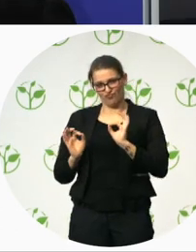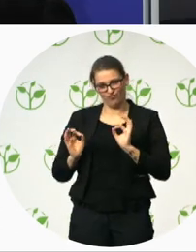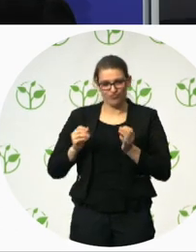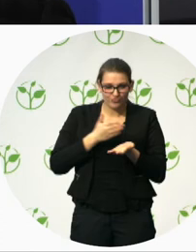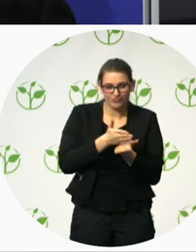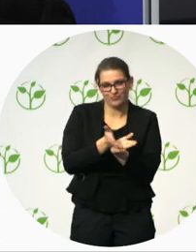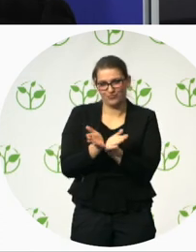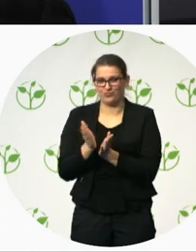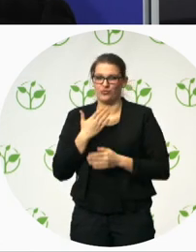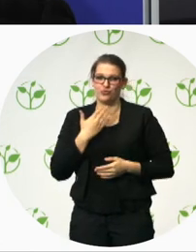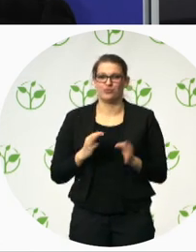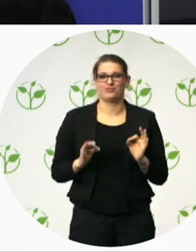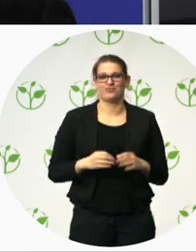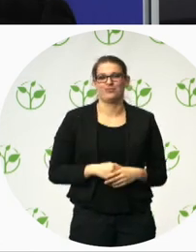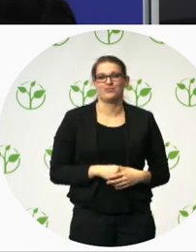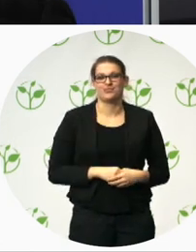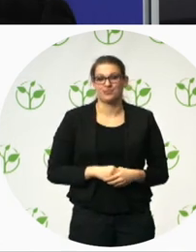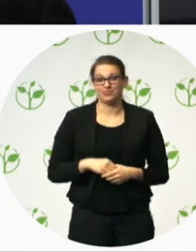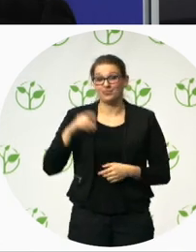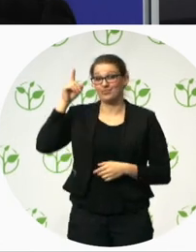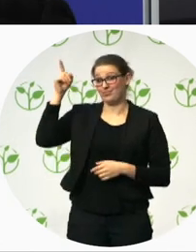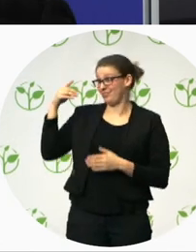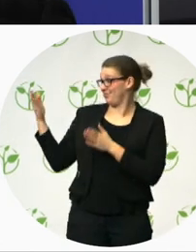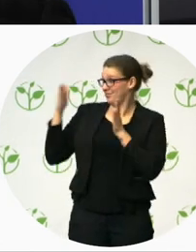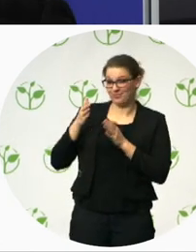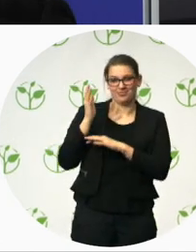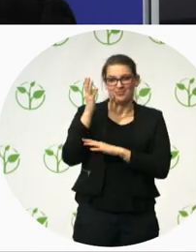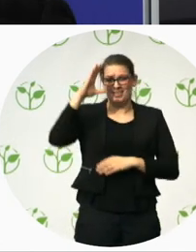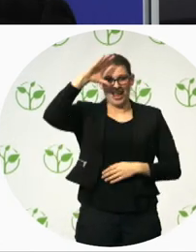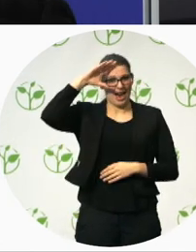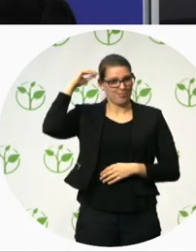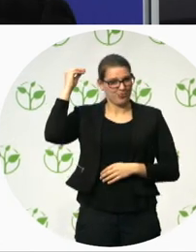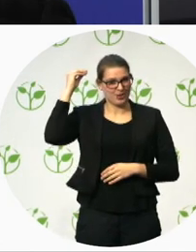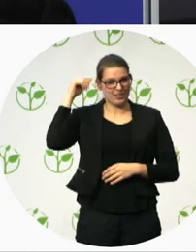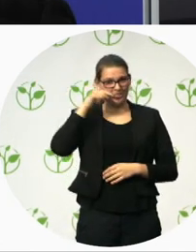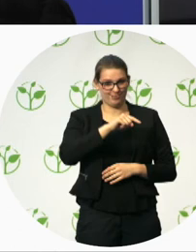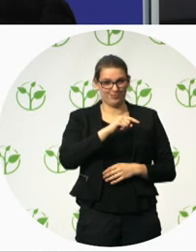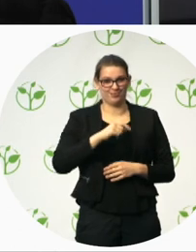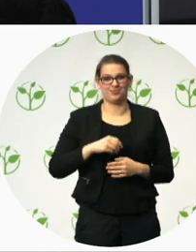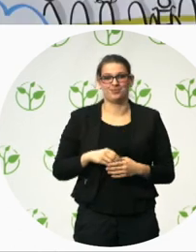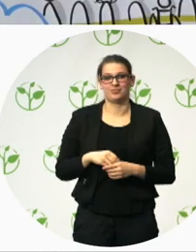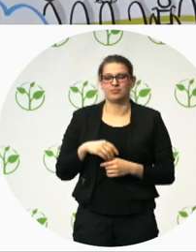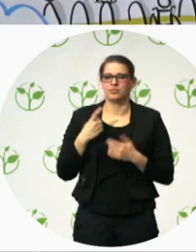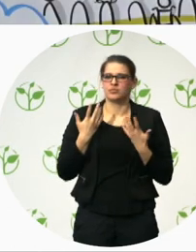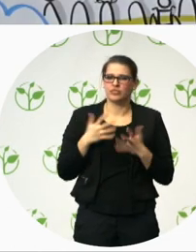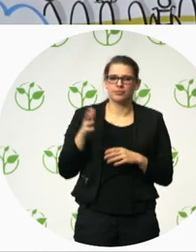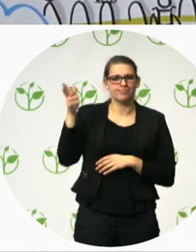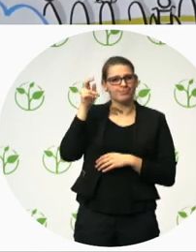Hamburg. Um, we heard about an inclusive local community. Um,